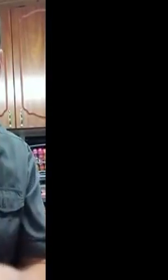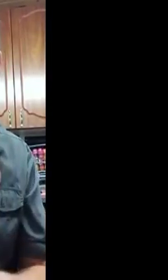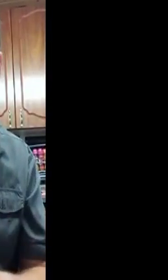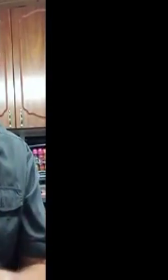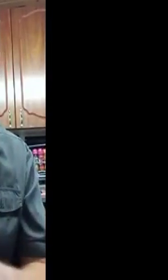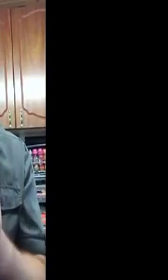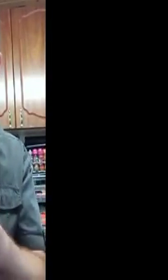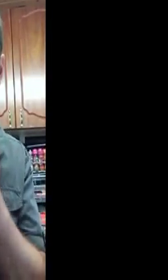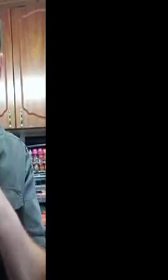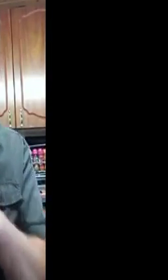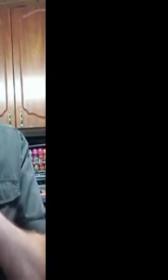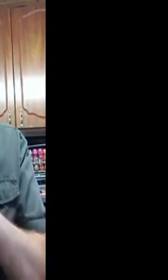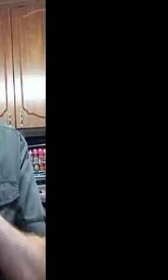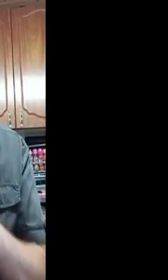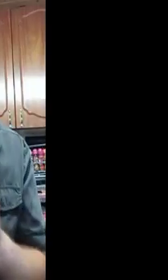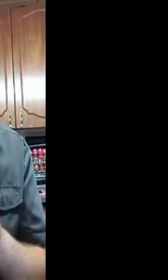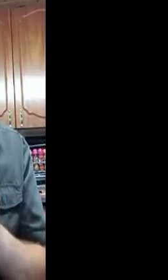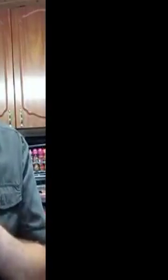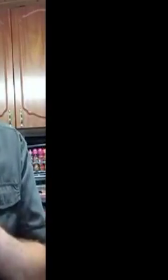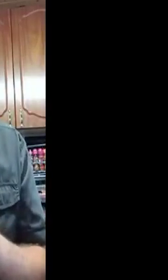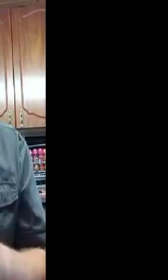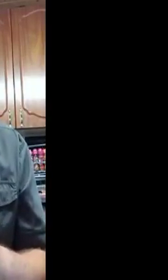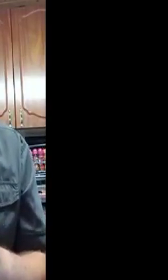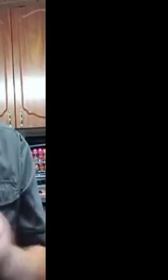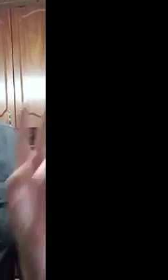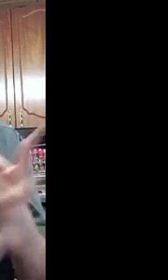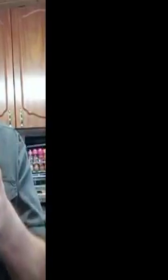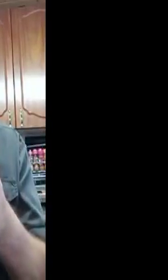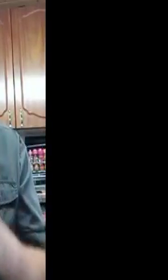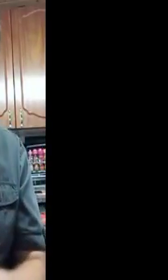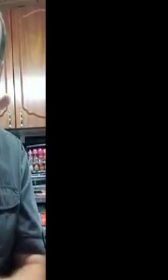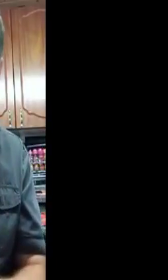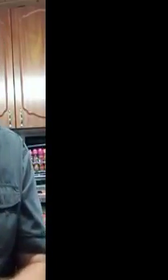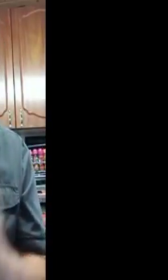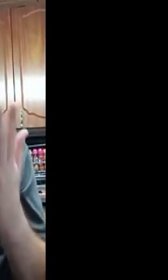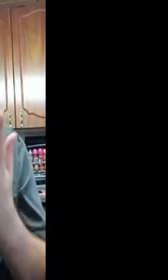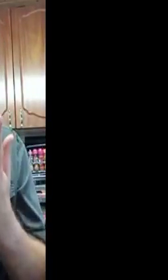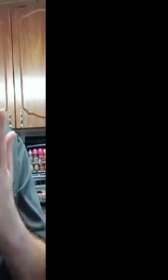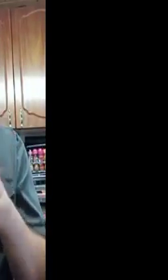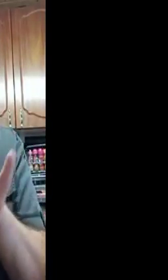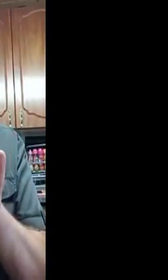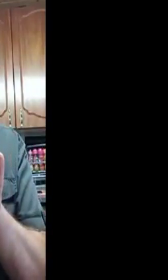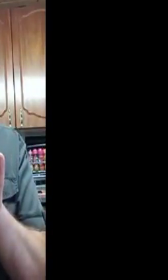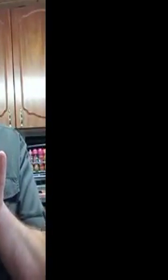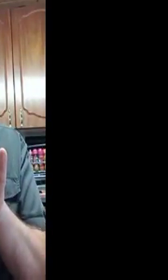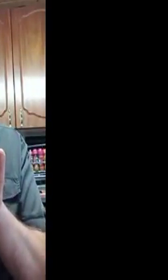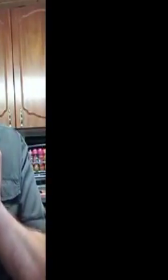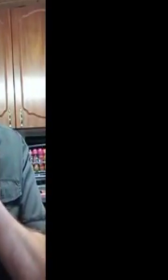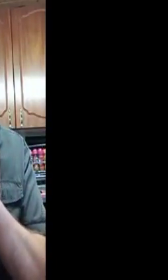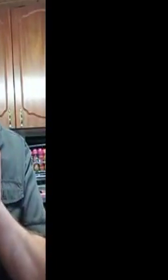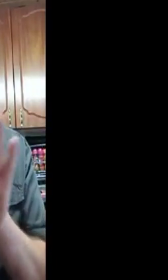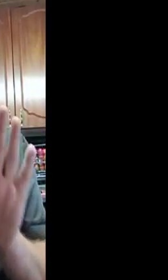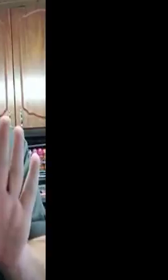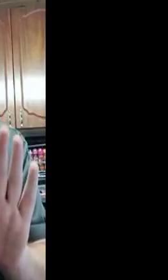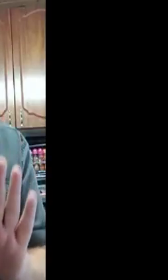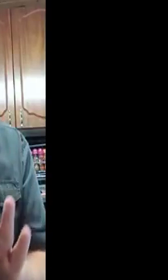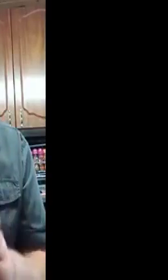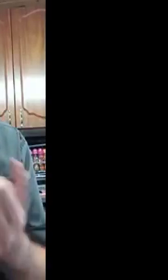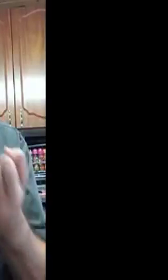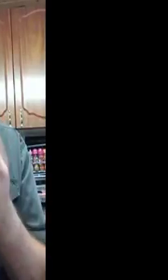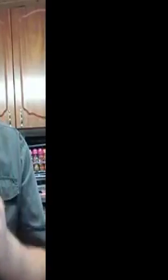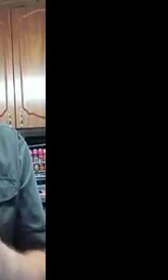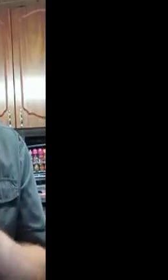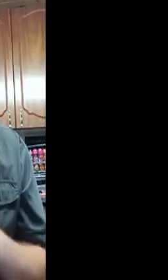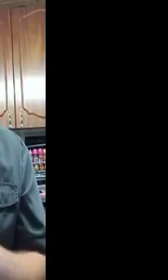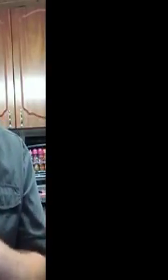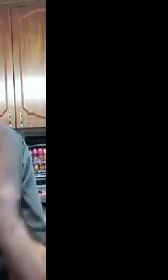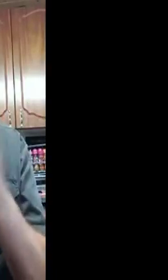will pass, I think, in 37, relatively quickly, three to six hours. It will pass through most areas. again, those in Ascension Services, we'll be asking